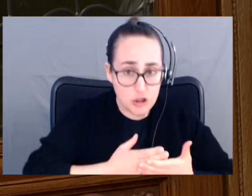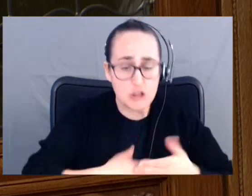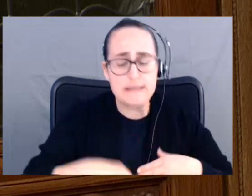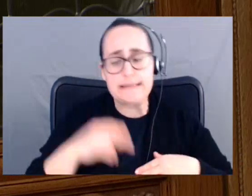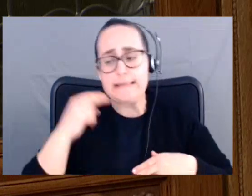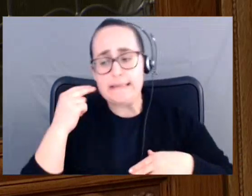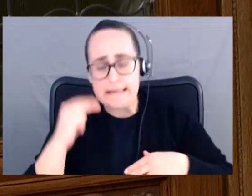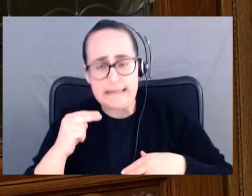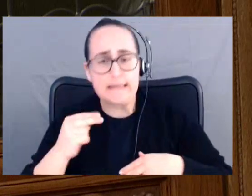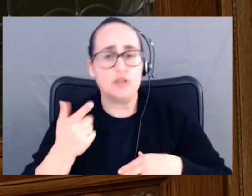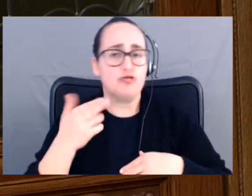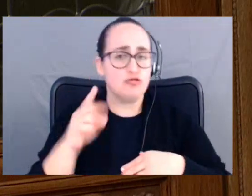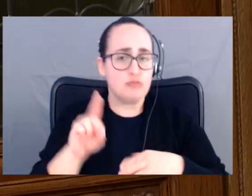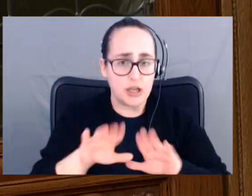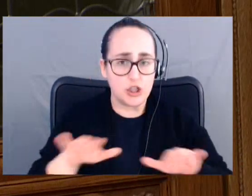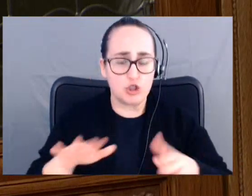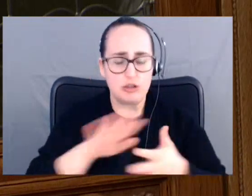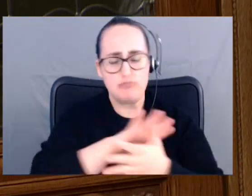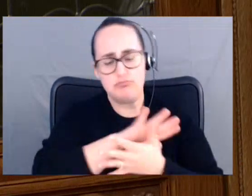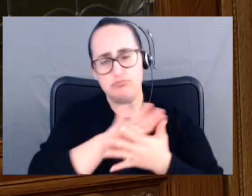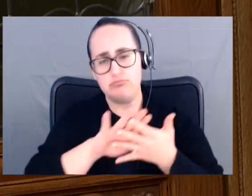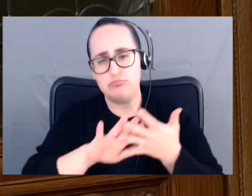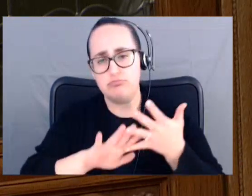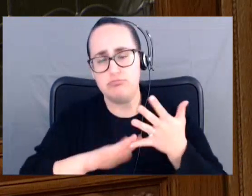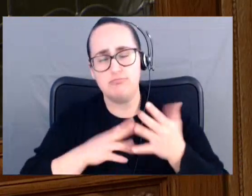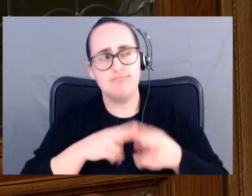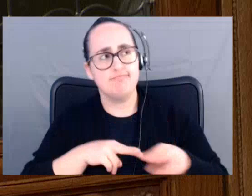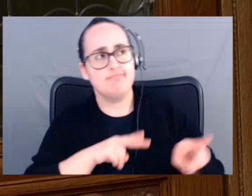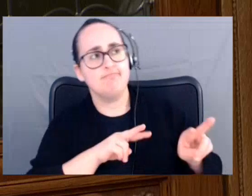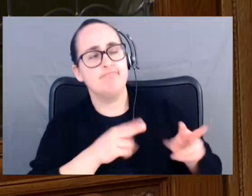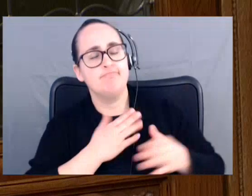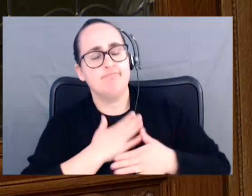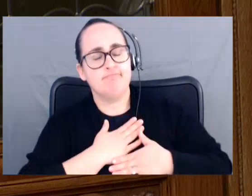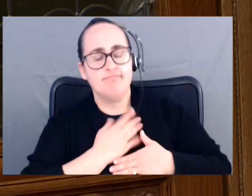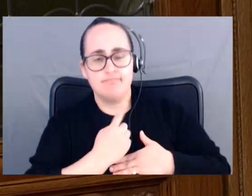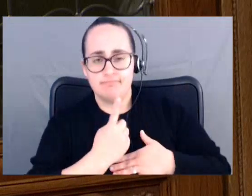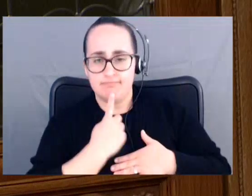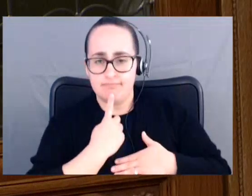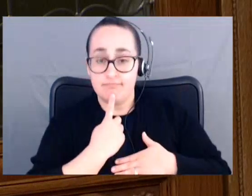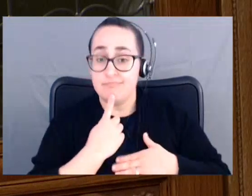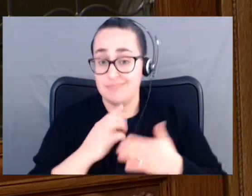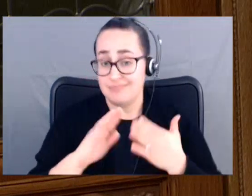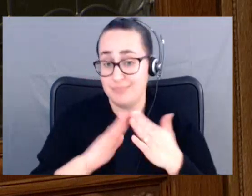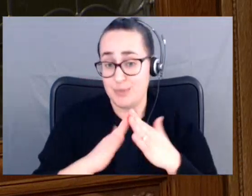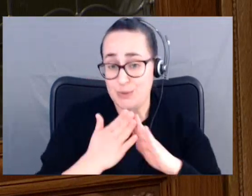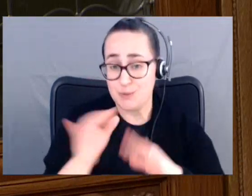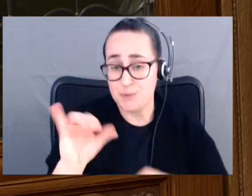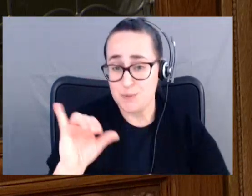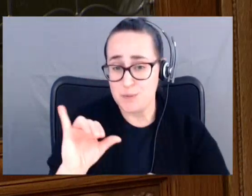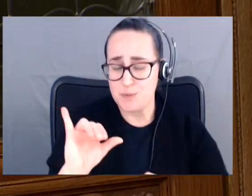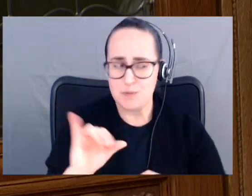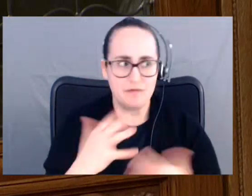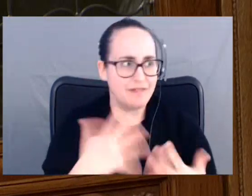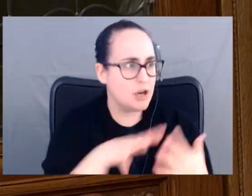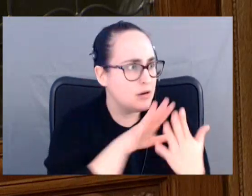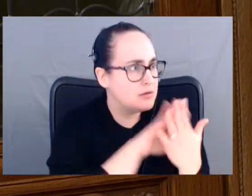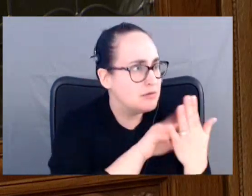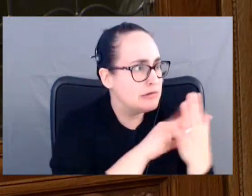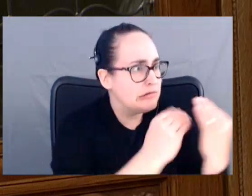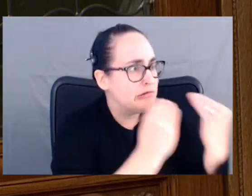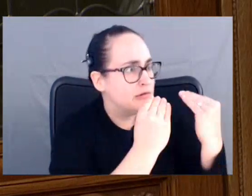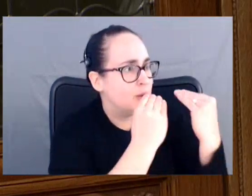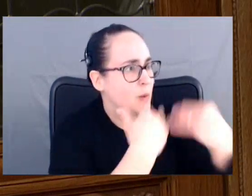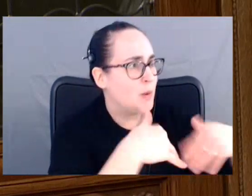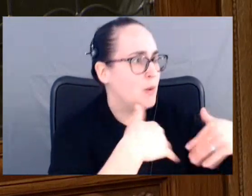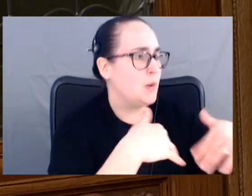Tiffany, Crystal, Dominic and Jason. He will be remembered by his community who loved him, who learned from him and by everyone who was lucky enough to